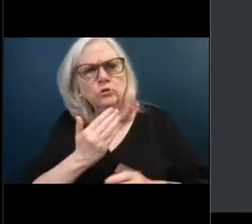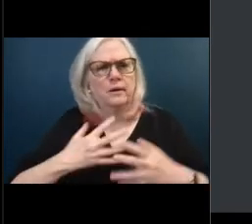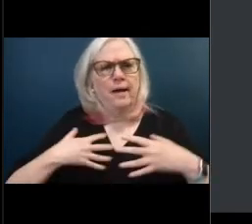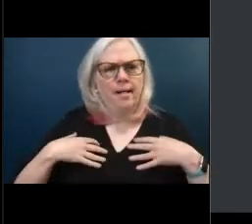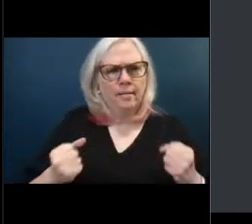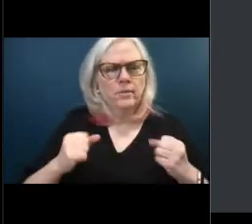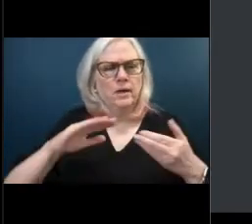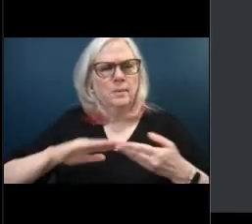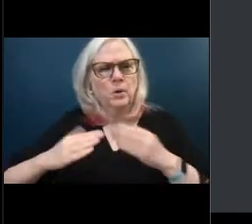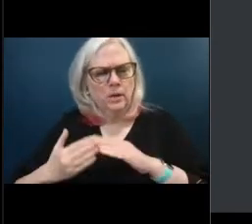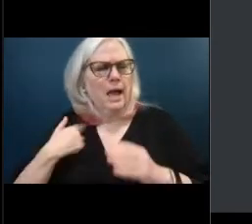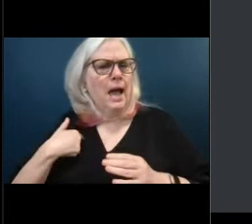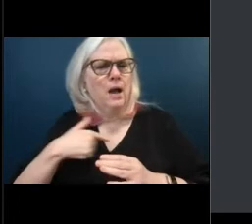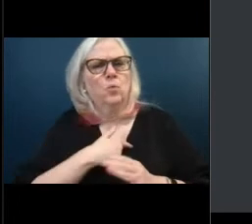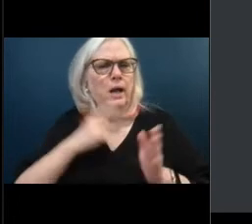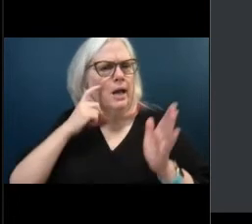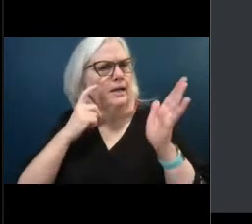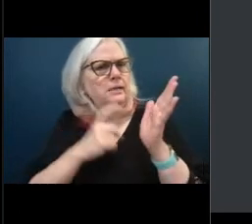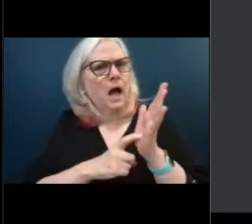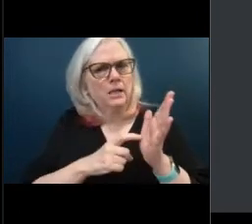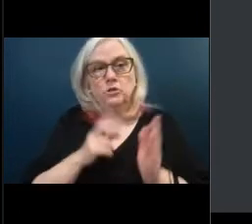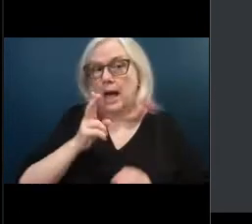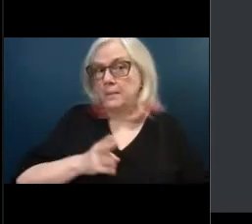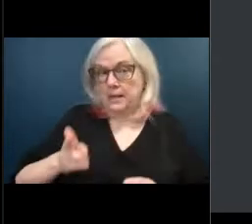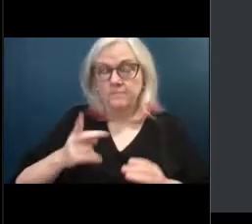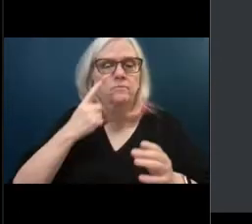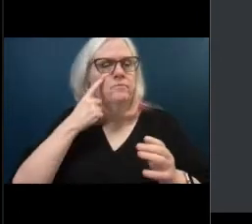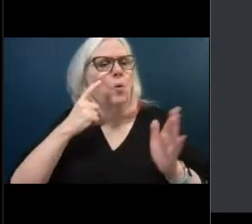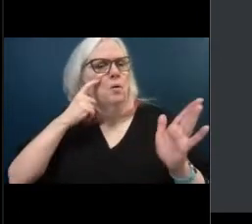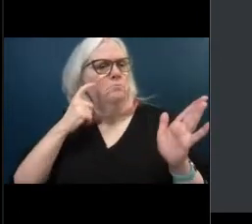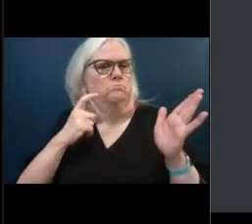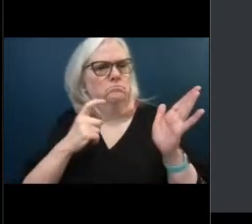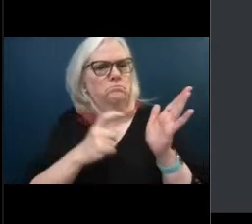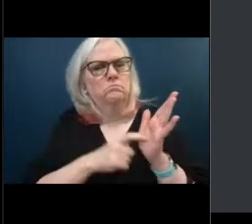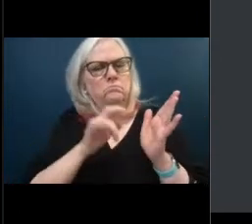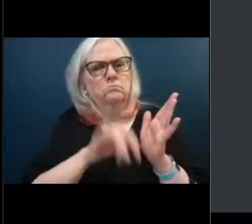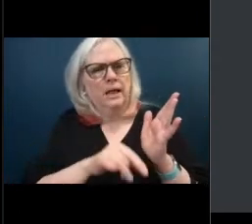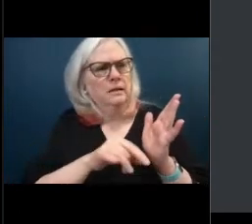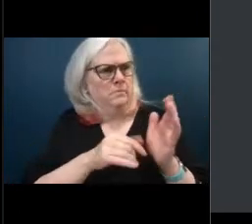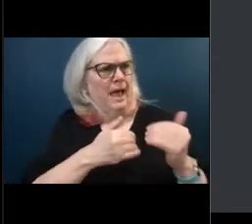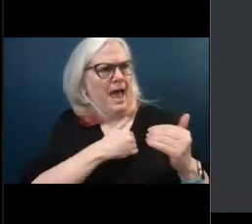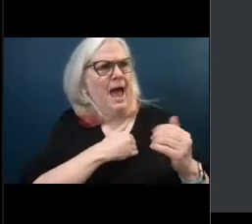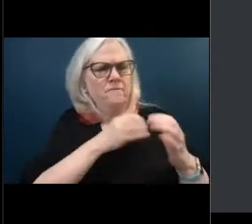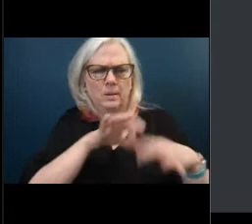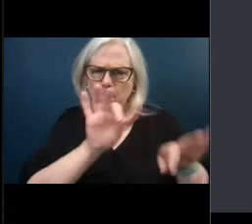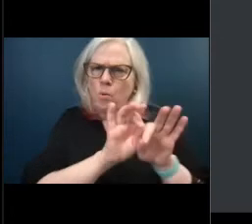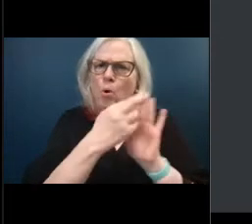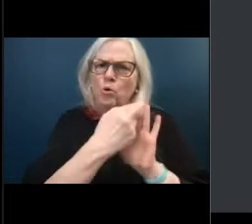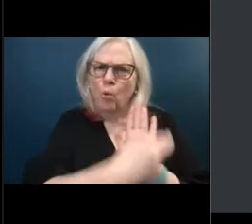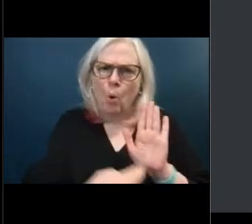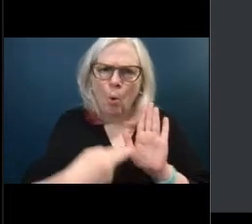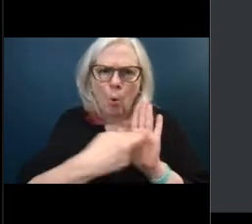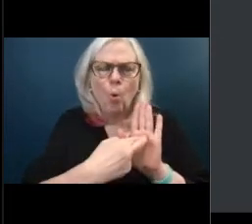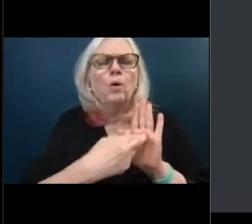acknowledges that home ownership plays a critical role in strengthening families and is a pathway to self-sufficiency,